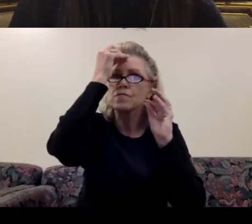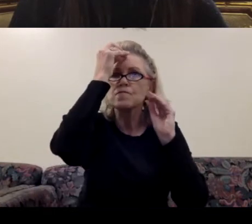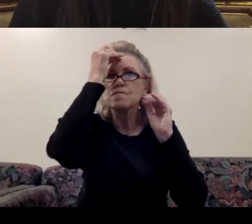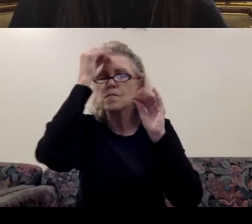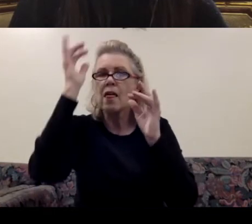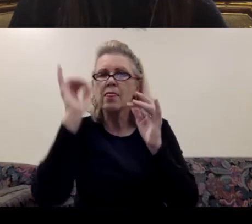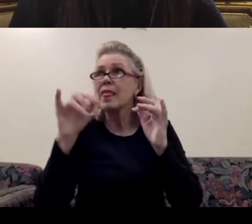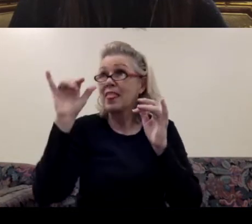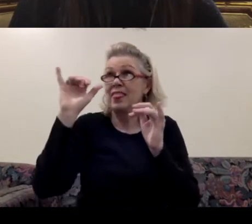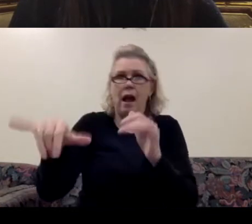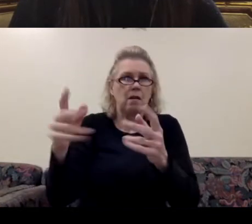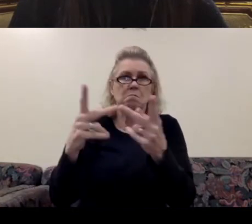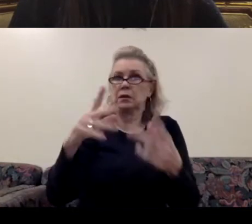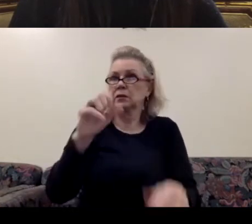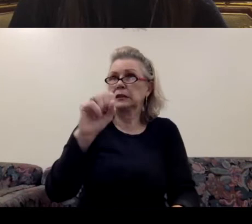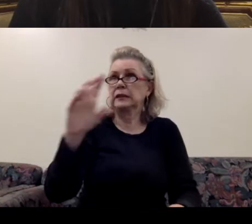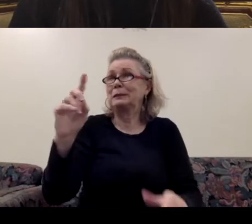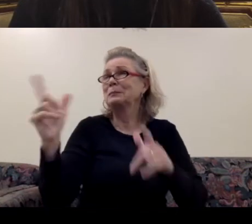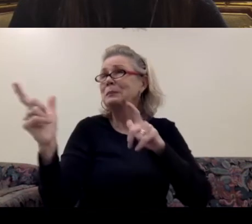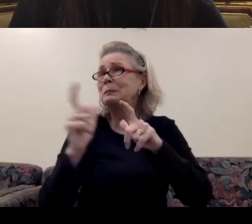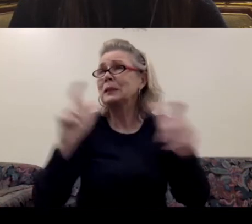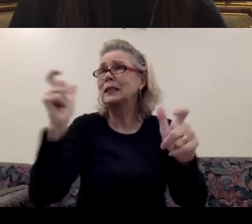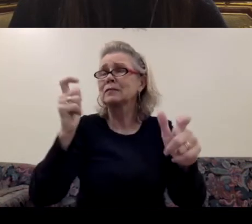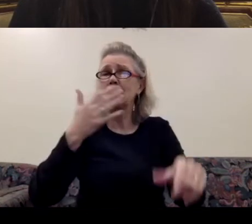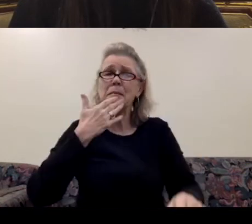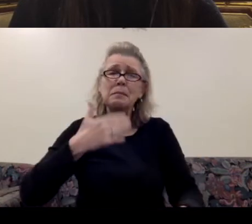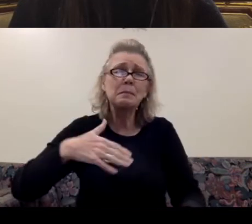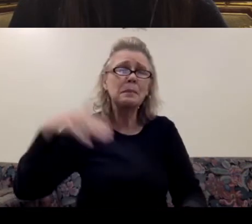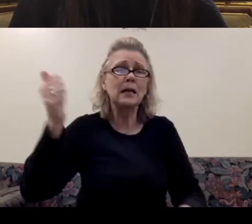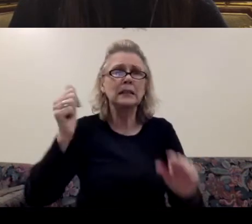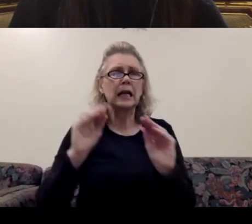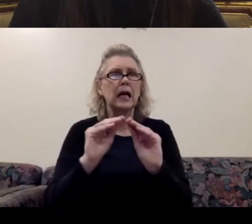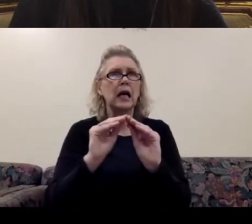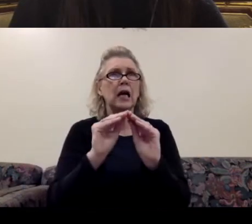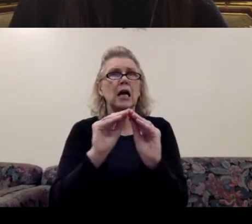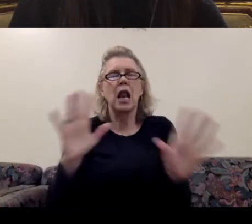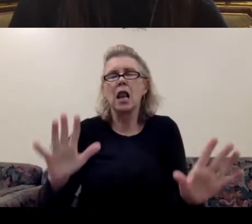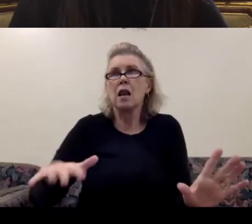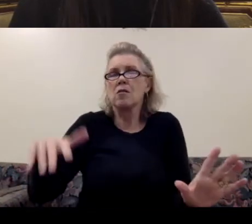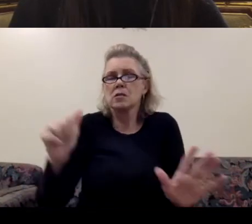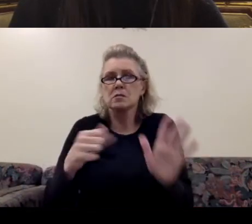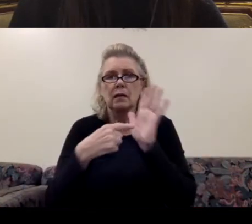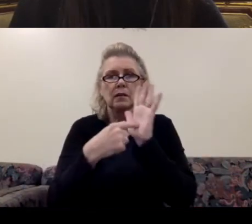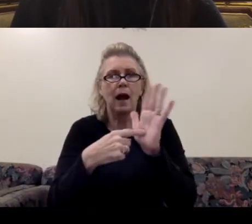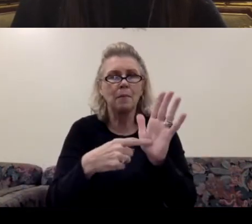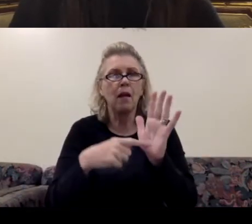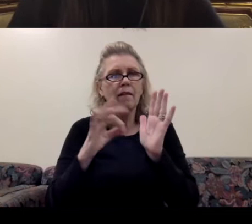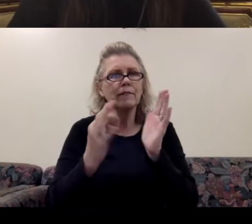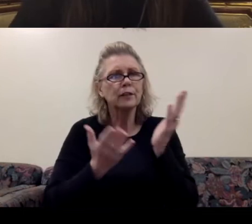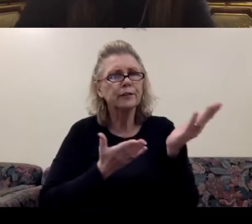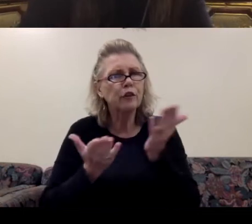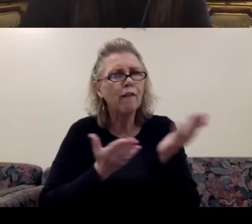the best, the clearest example of service,